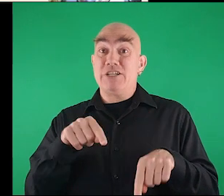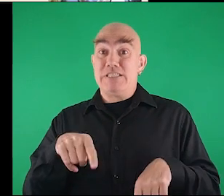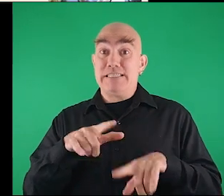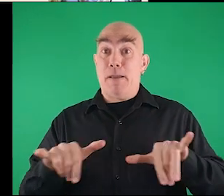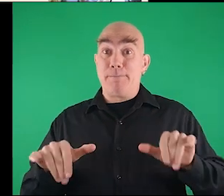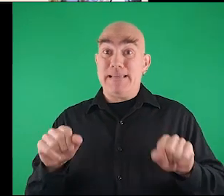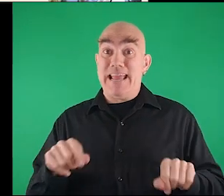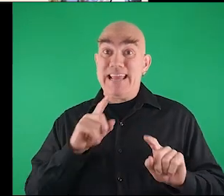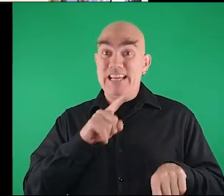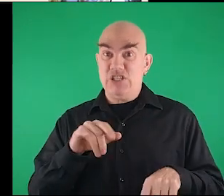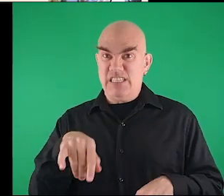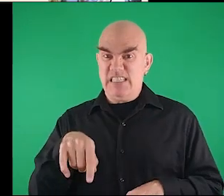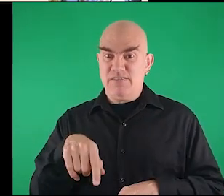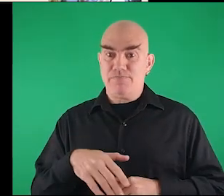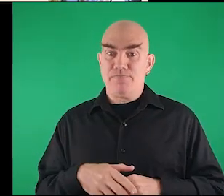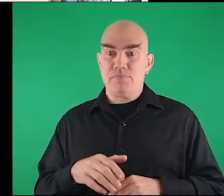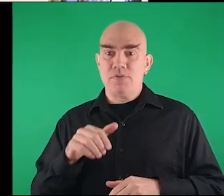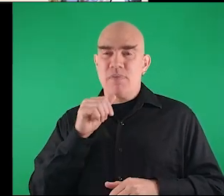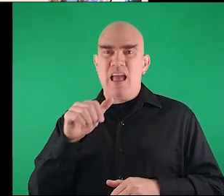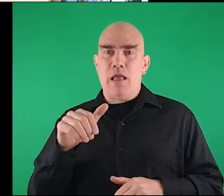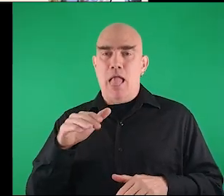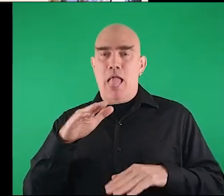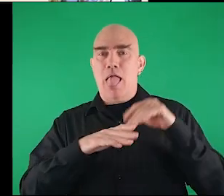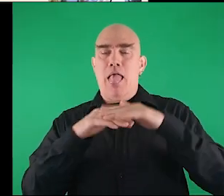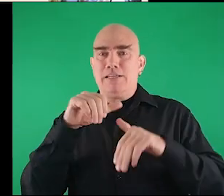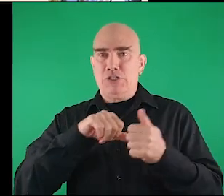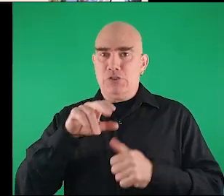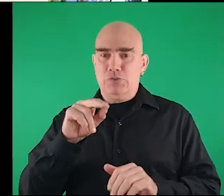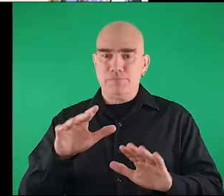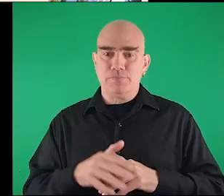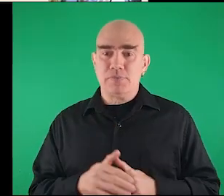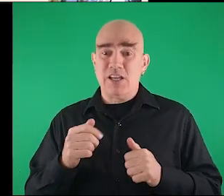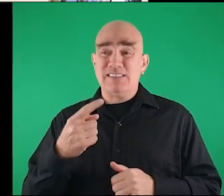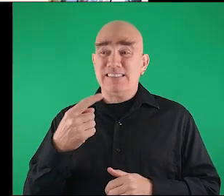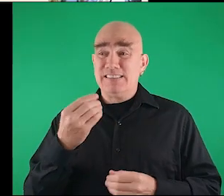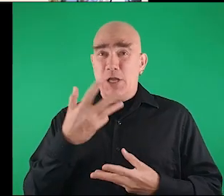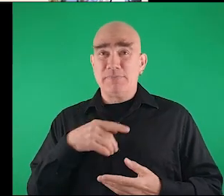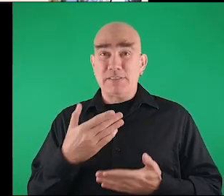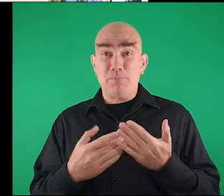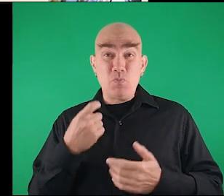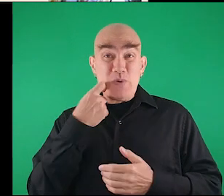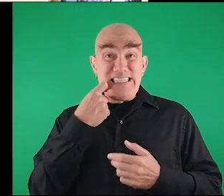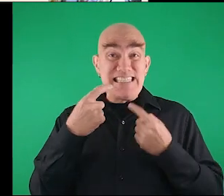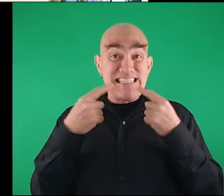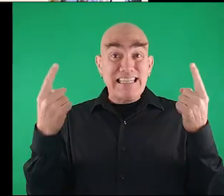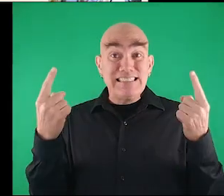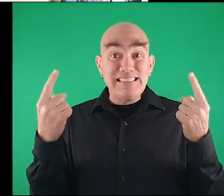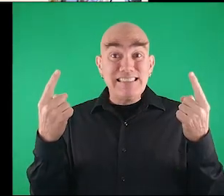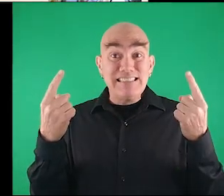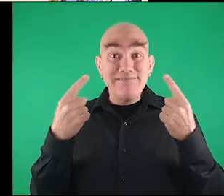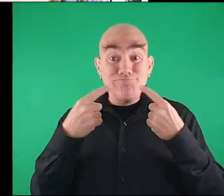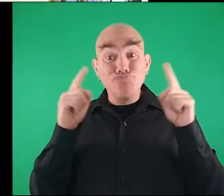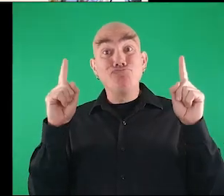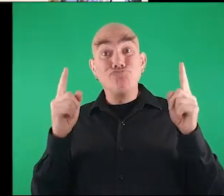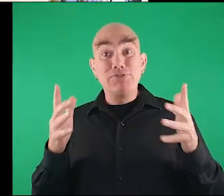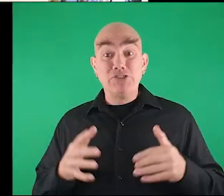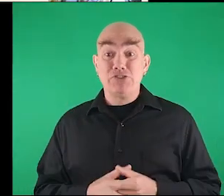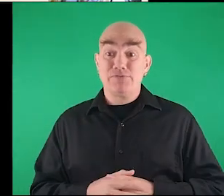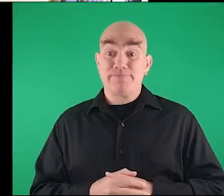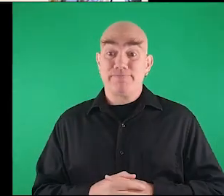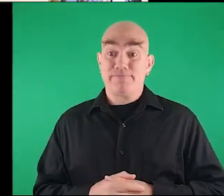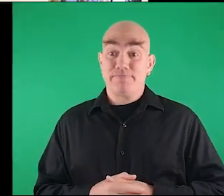both of you can answer this at the same time but just not on top of each other can you tell me about some recent successes